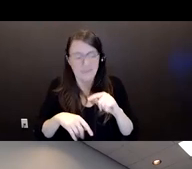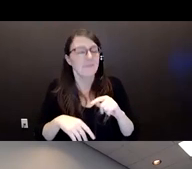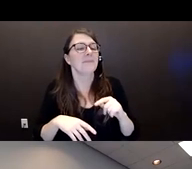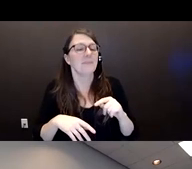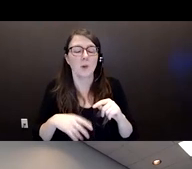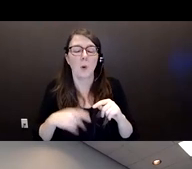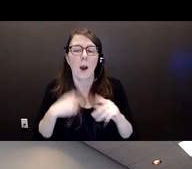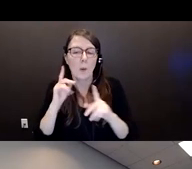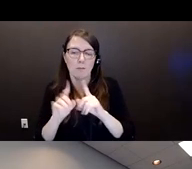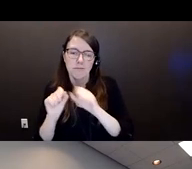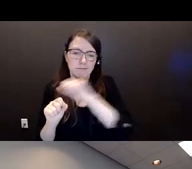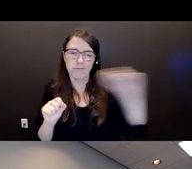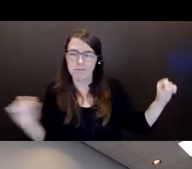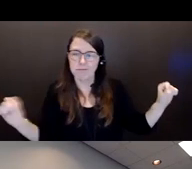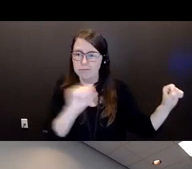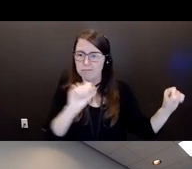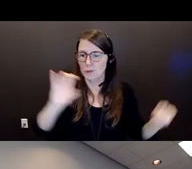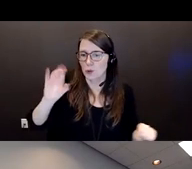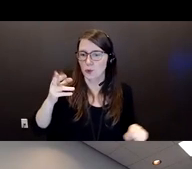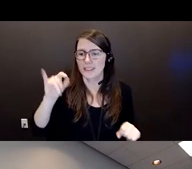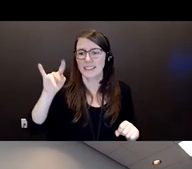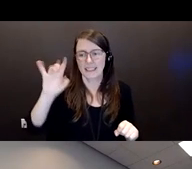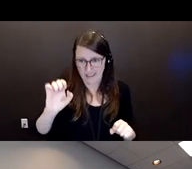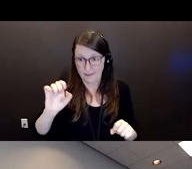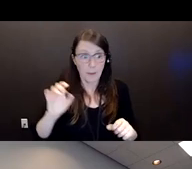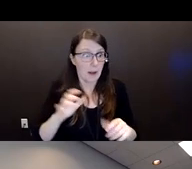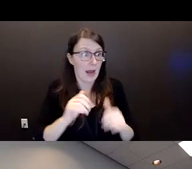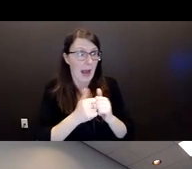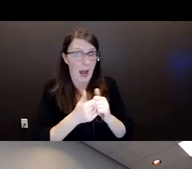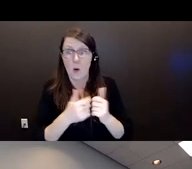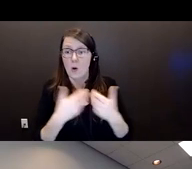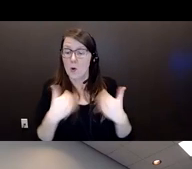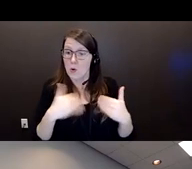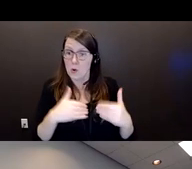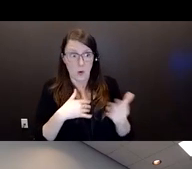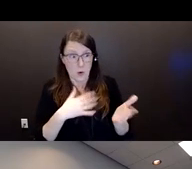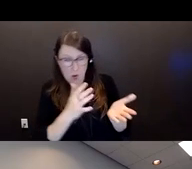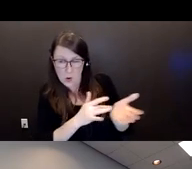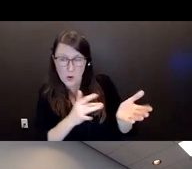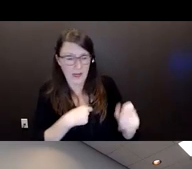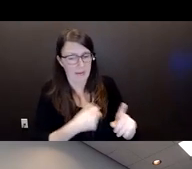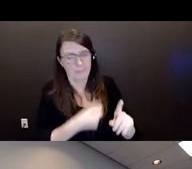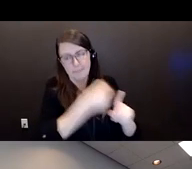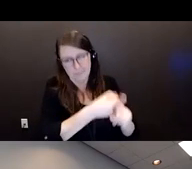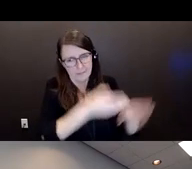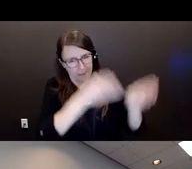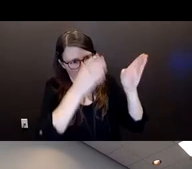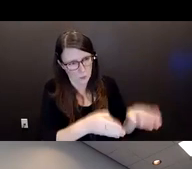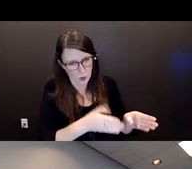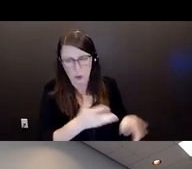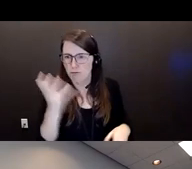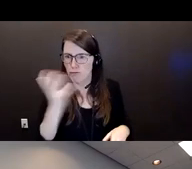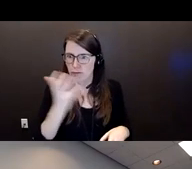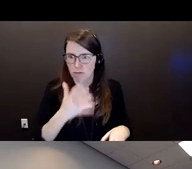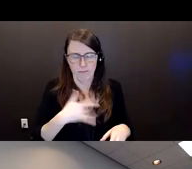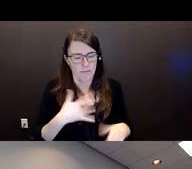speak that just the impact that victimization can have on an individual. And yes, I believe it has a major